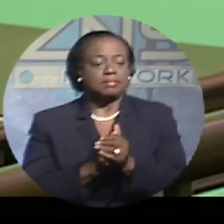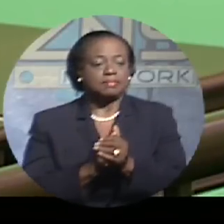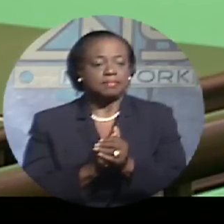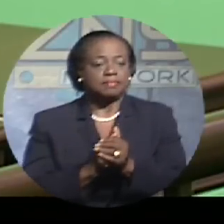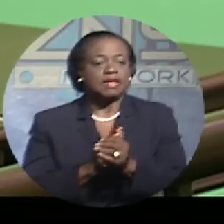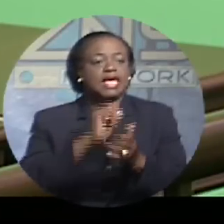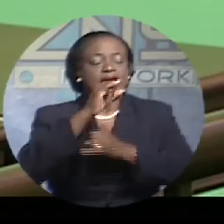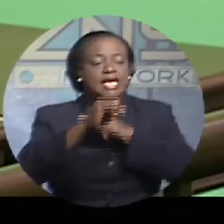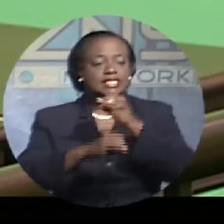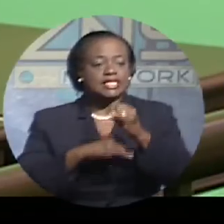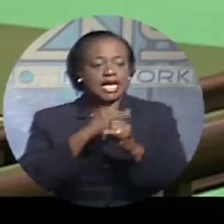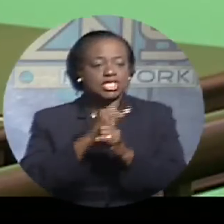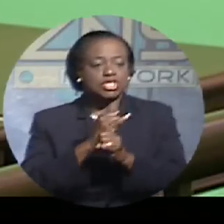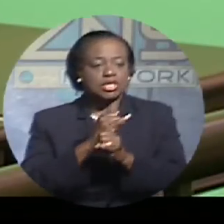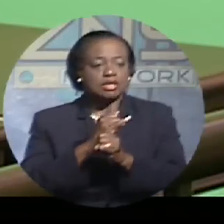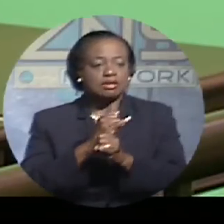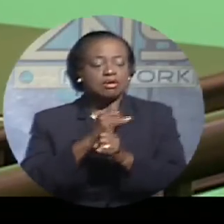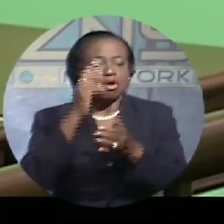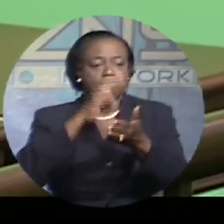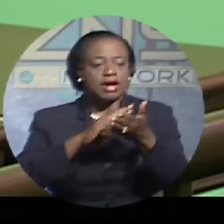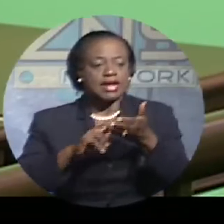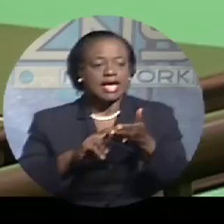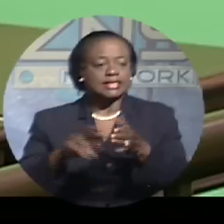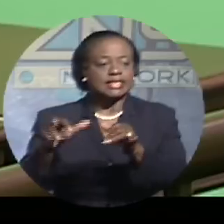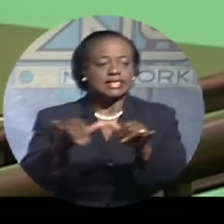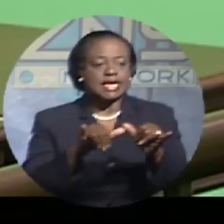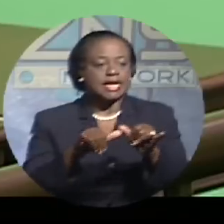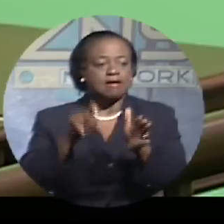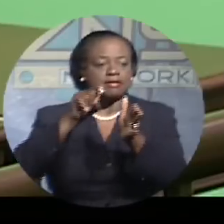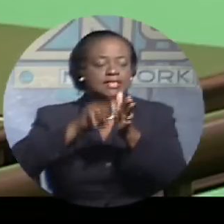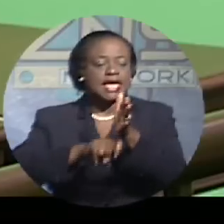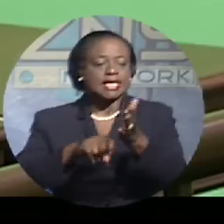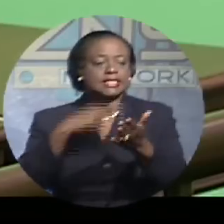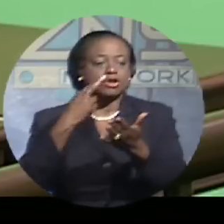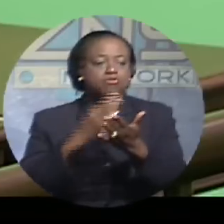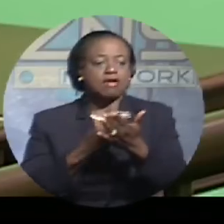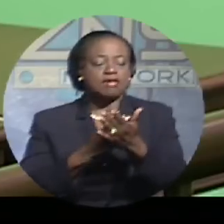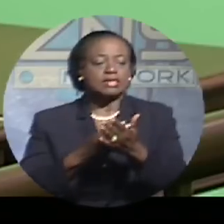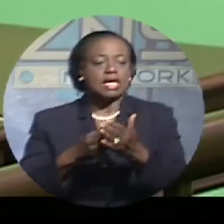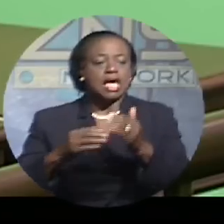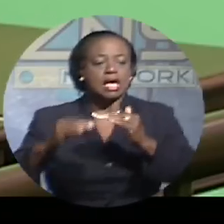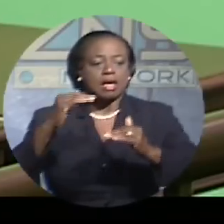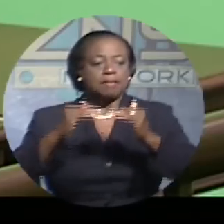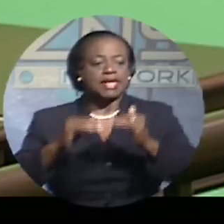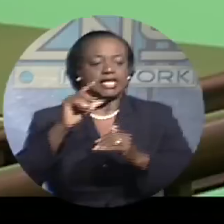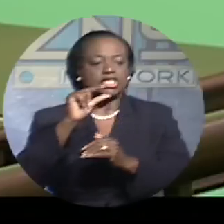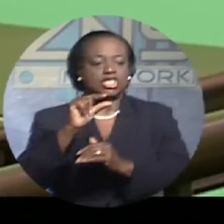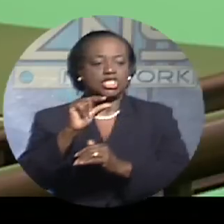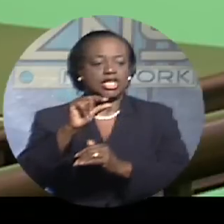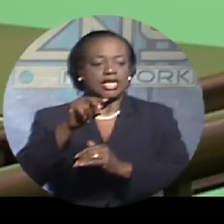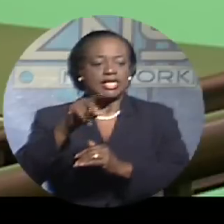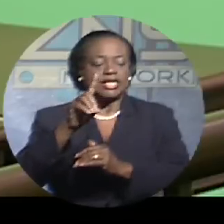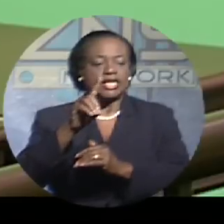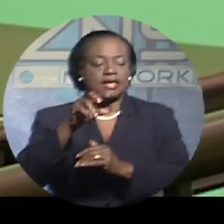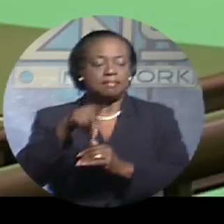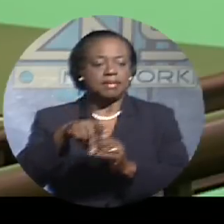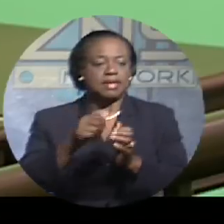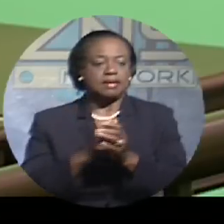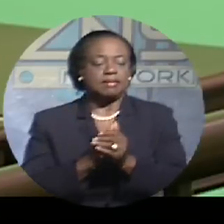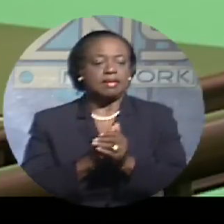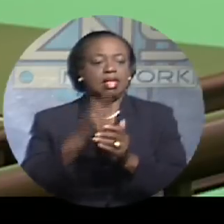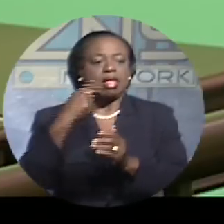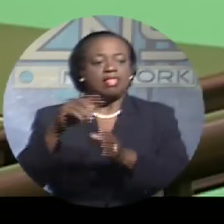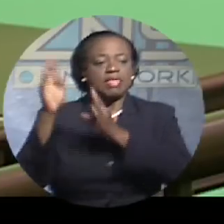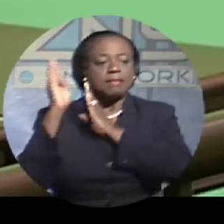Well, internationally recognized is the standard of tax revenues as compared to GDP. And it's important to note that the